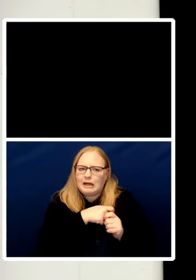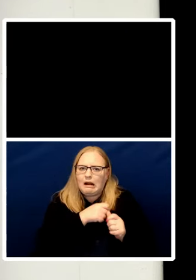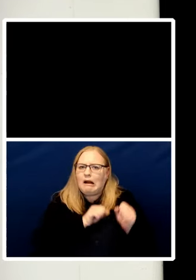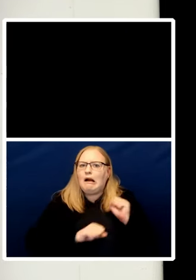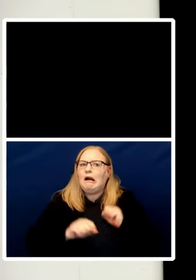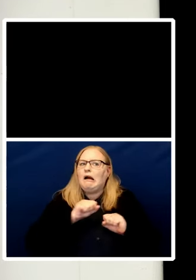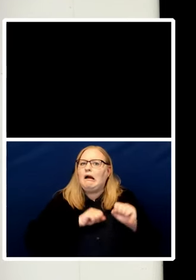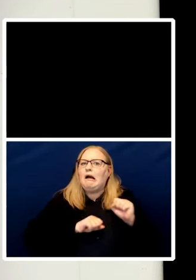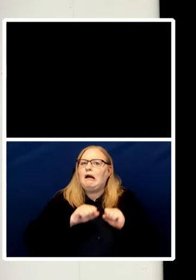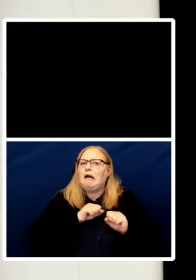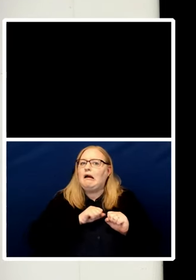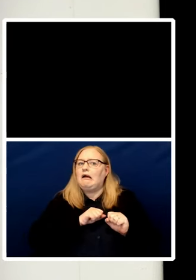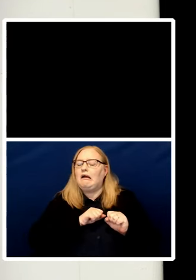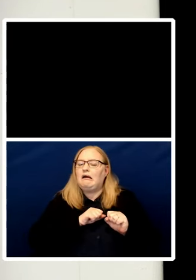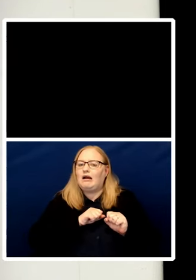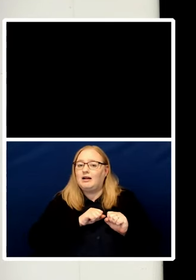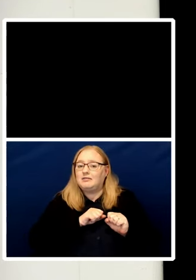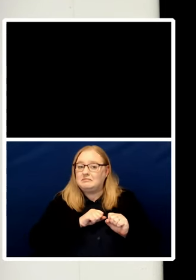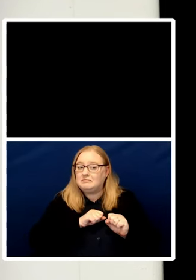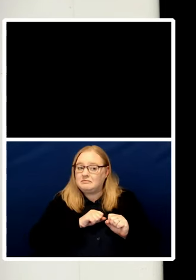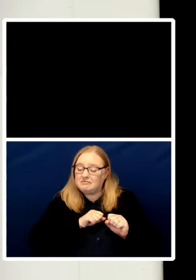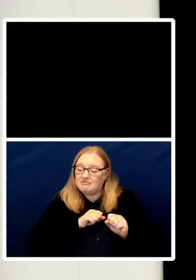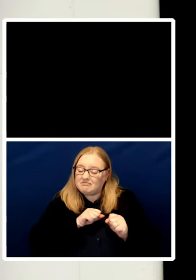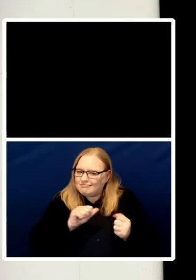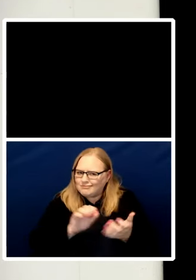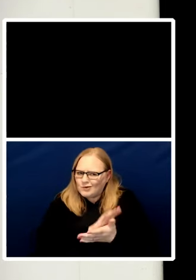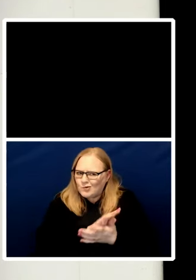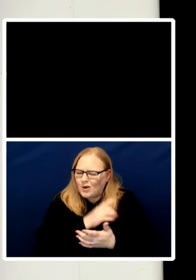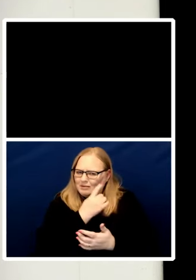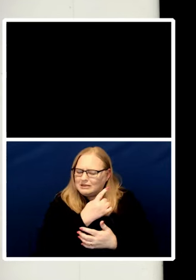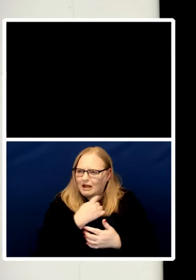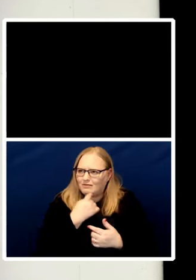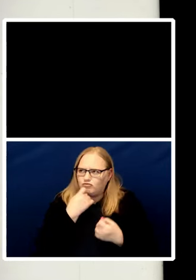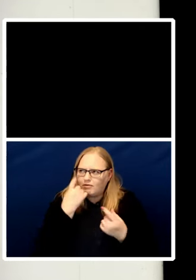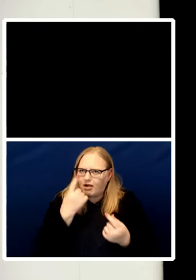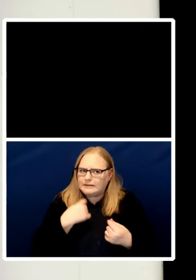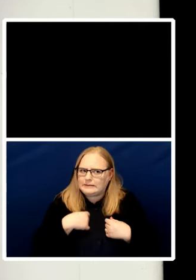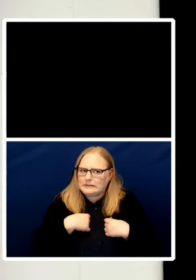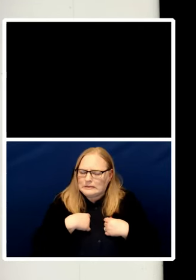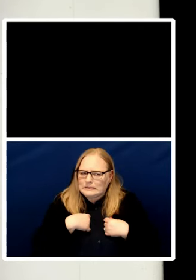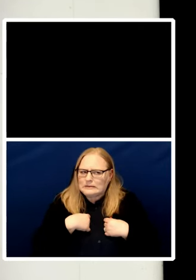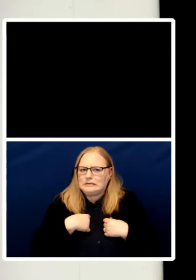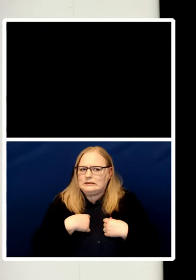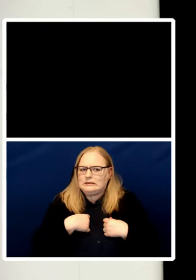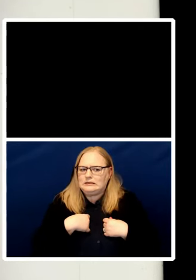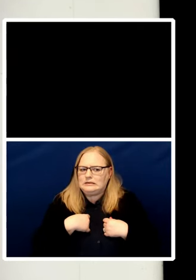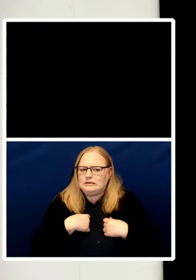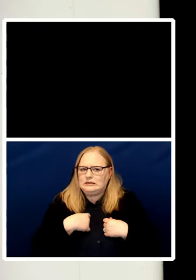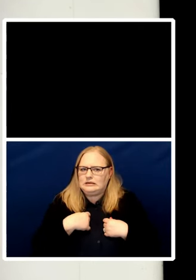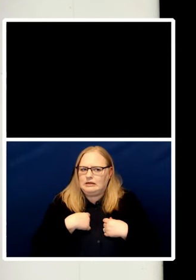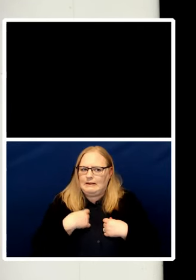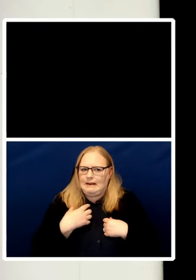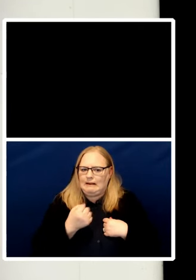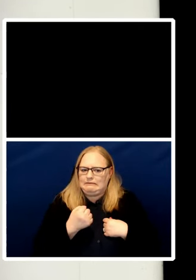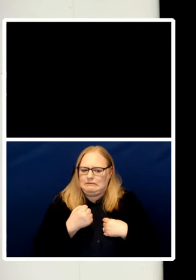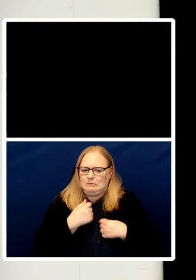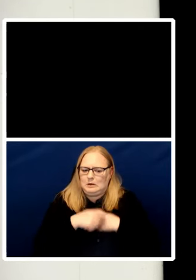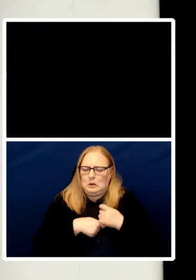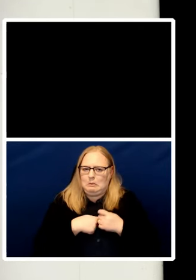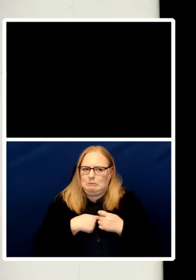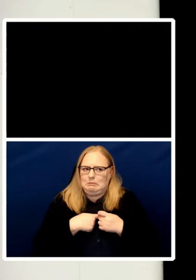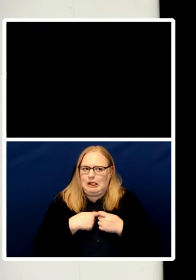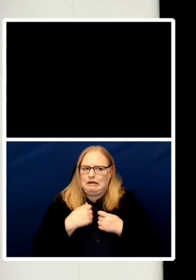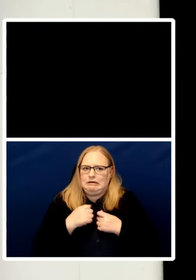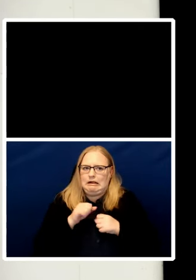that was very enjoyable when it dawns upon one of these people that they have maneuvered themselves into a corner it doesn't